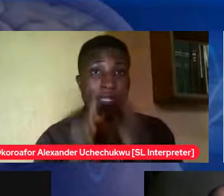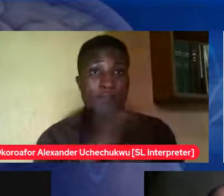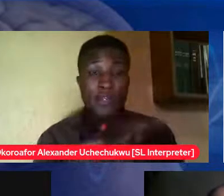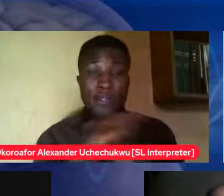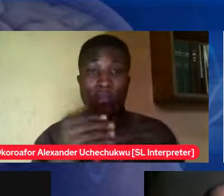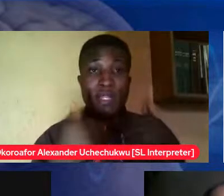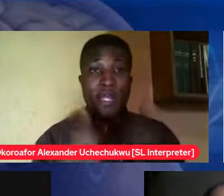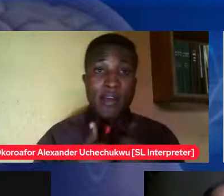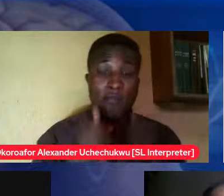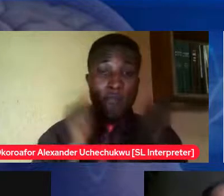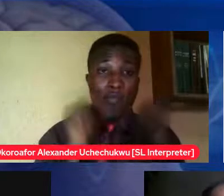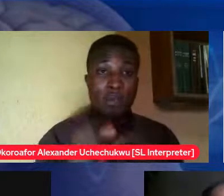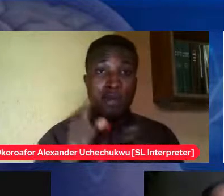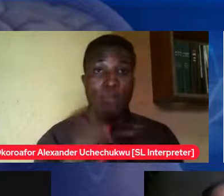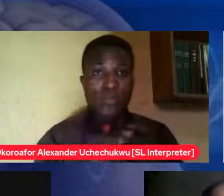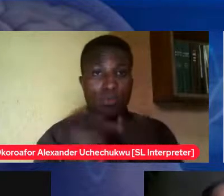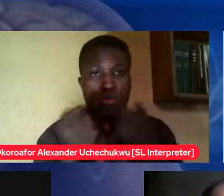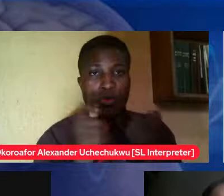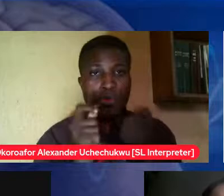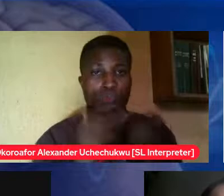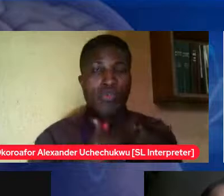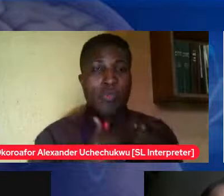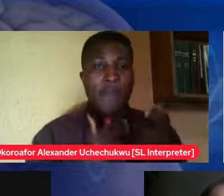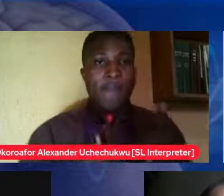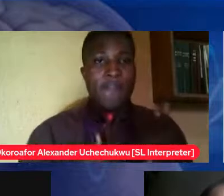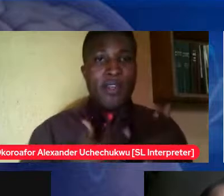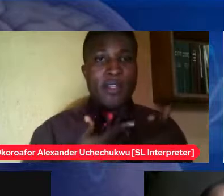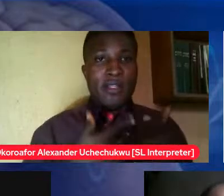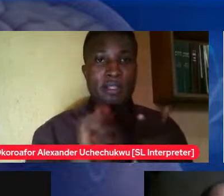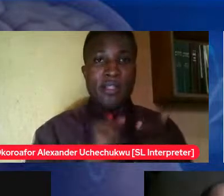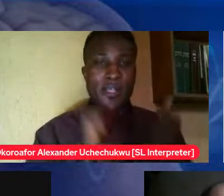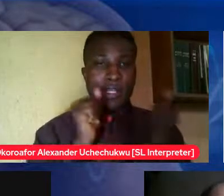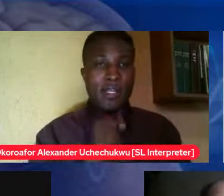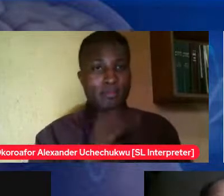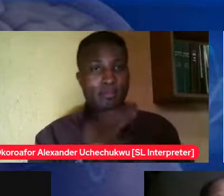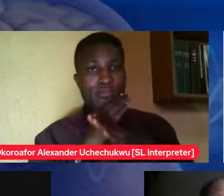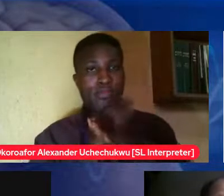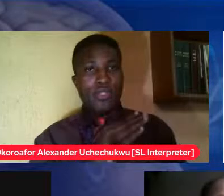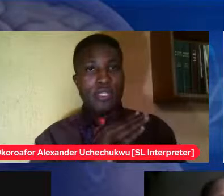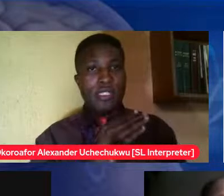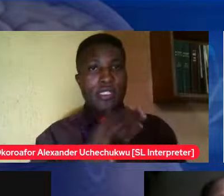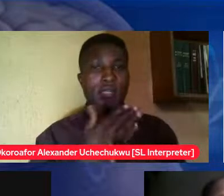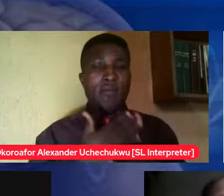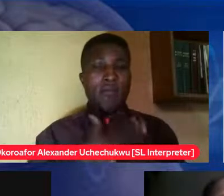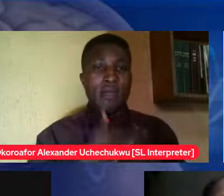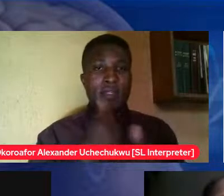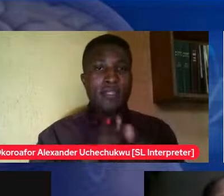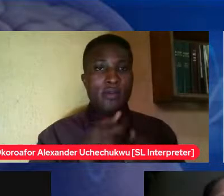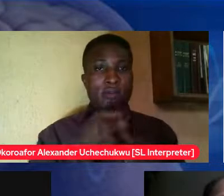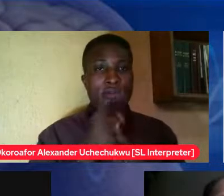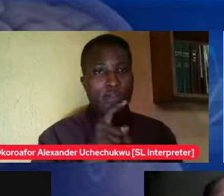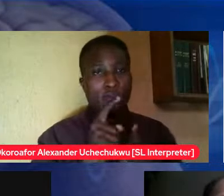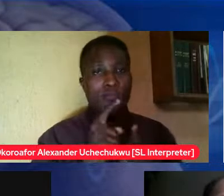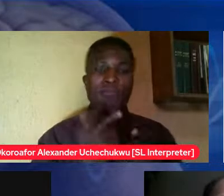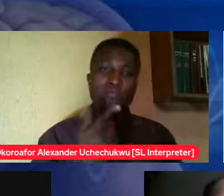from any health or any unwanted pregnancy so that's why this is applicable